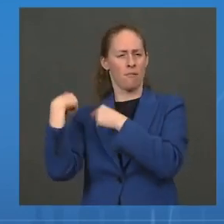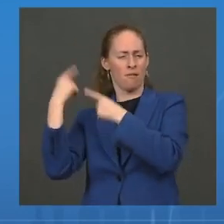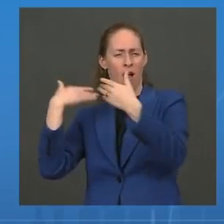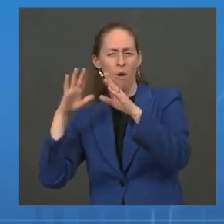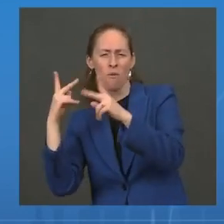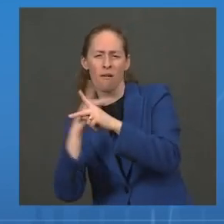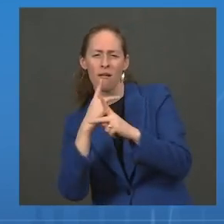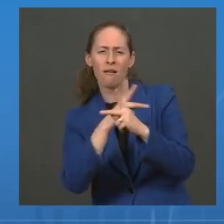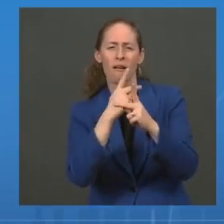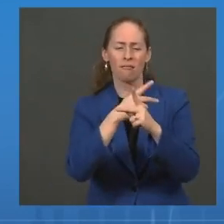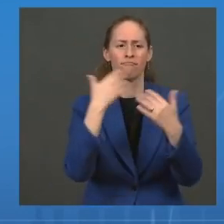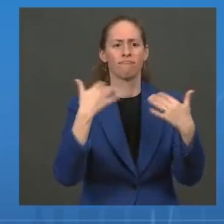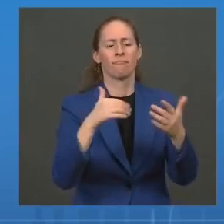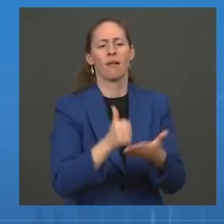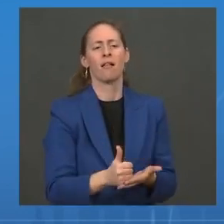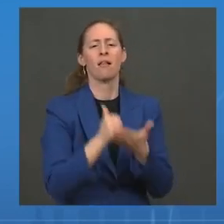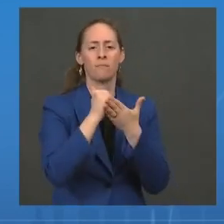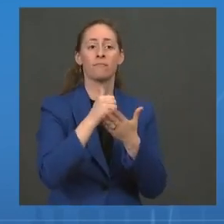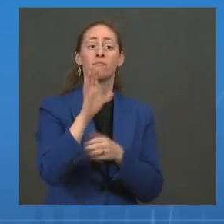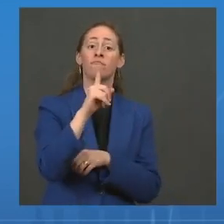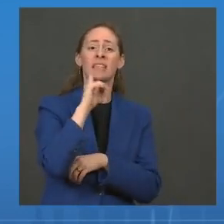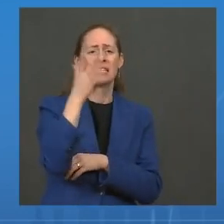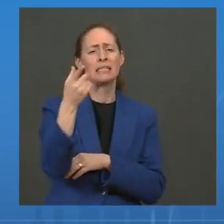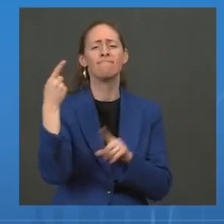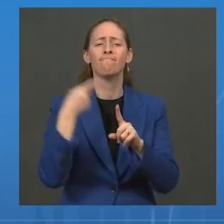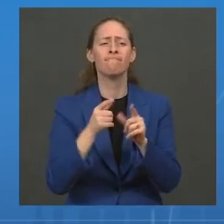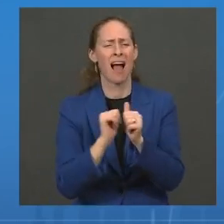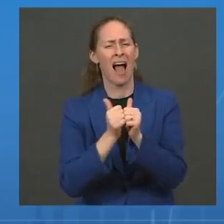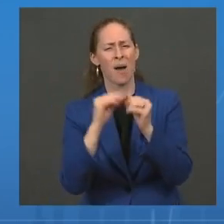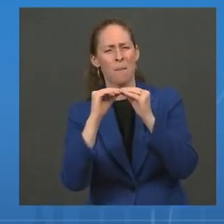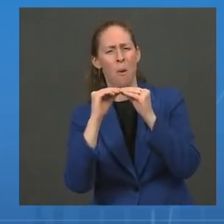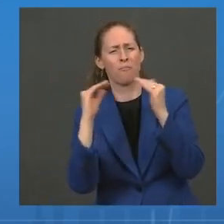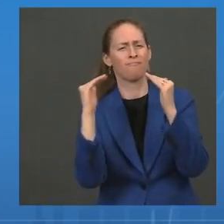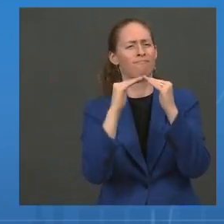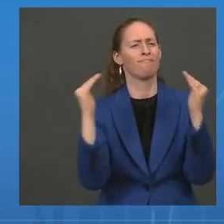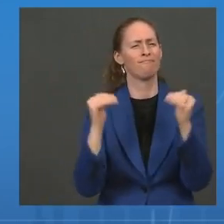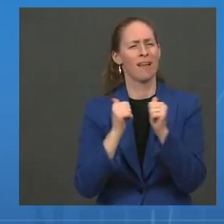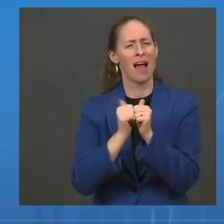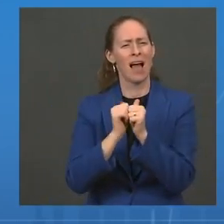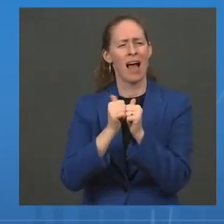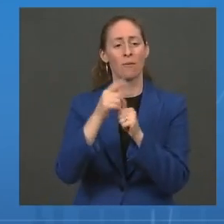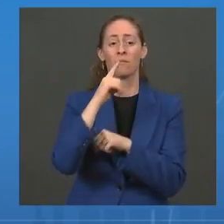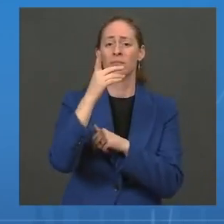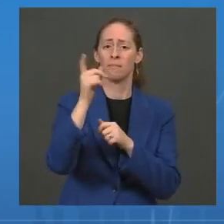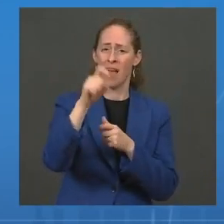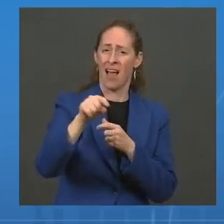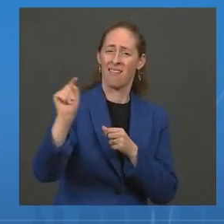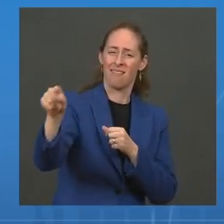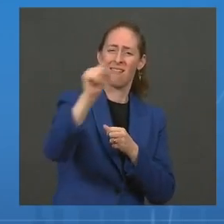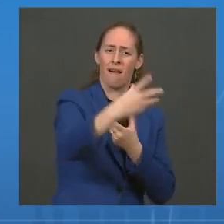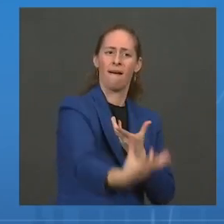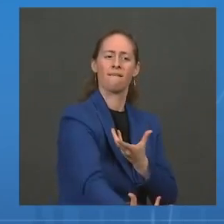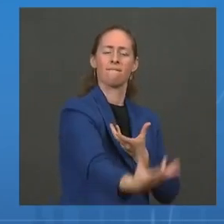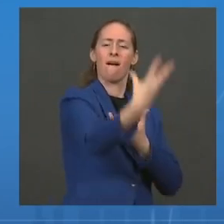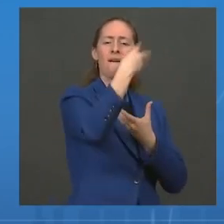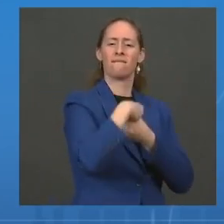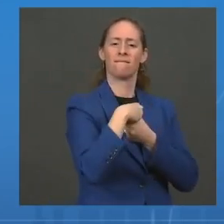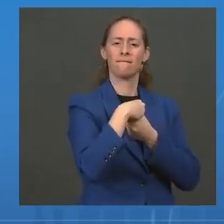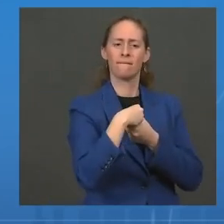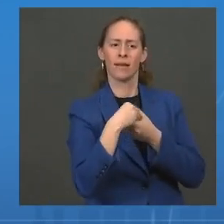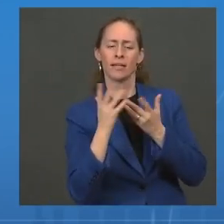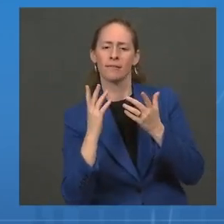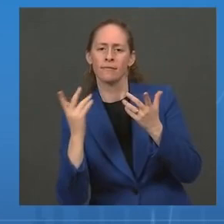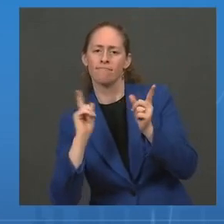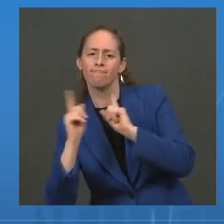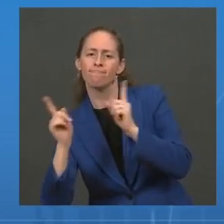Advancing equity requires full participation by each one of us, and I, too, want to extend my deep appreciation to the remarkable task force members.